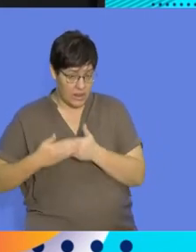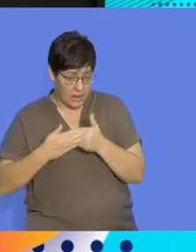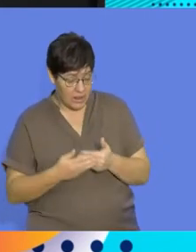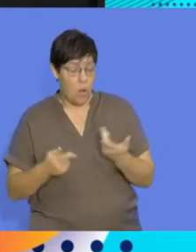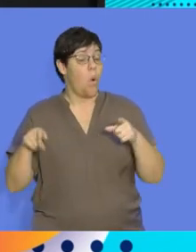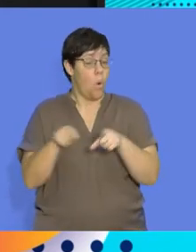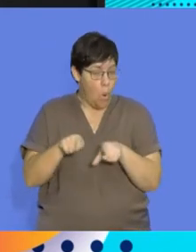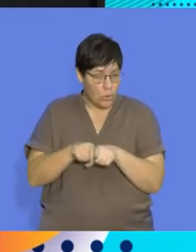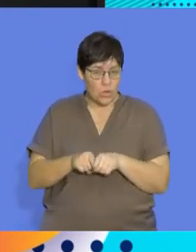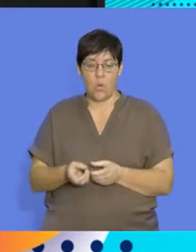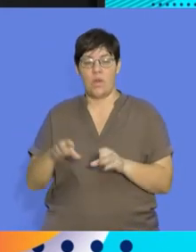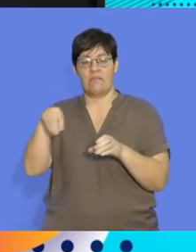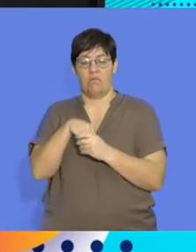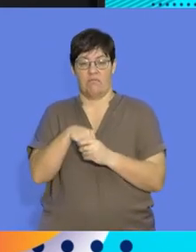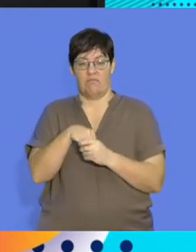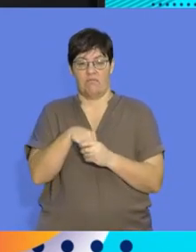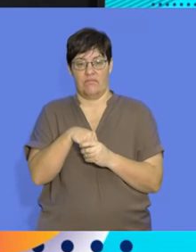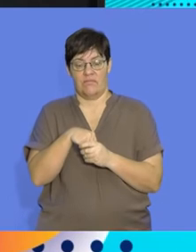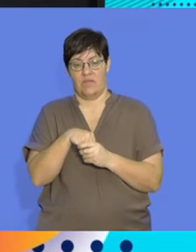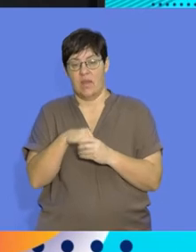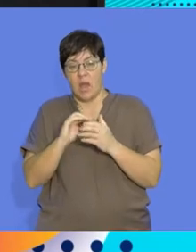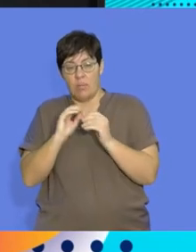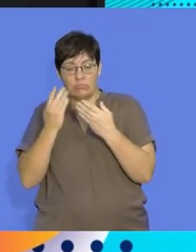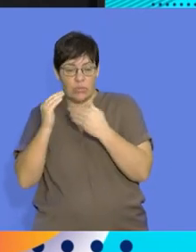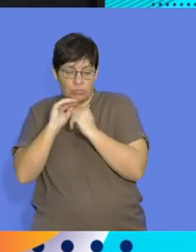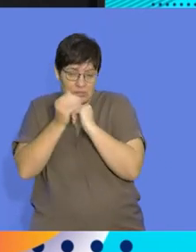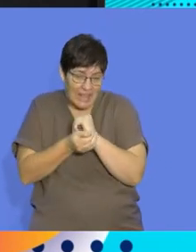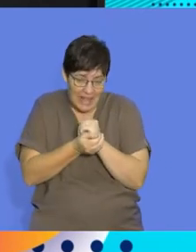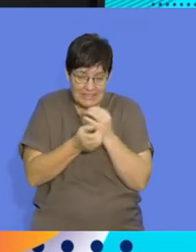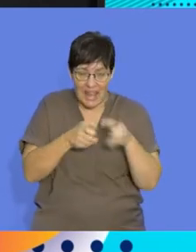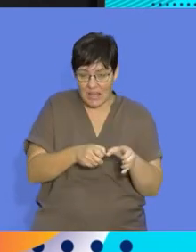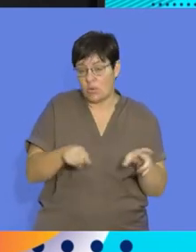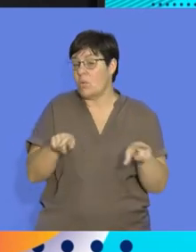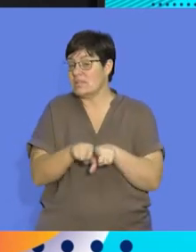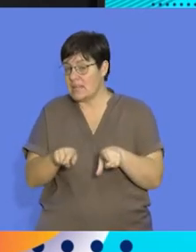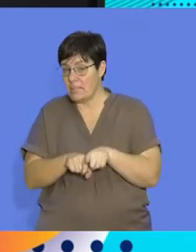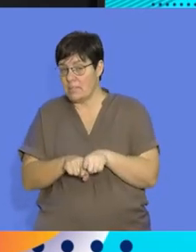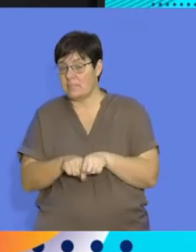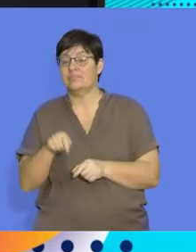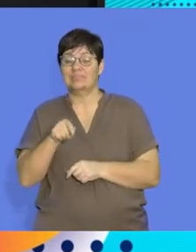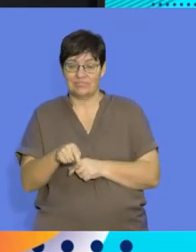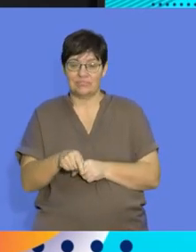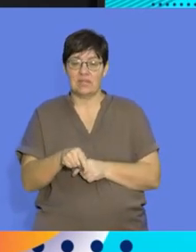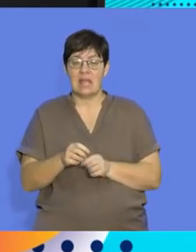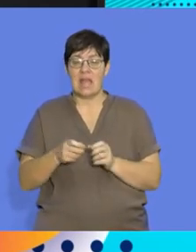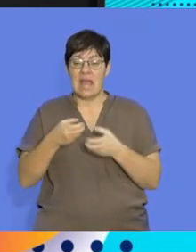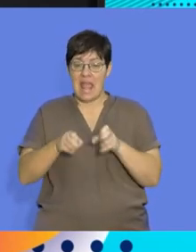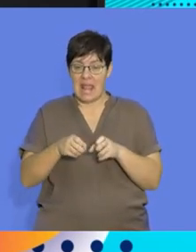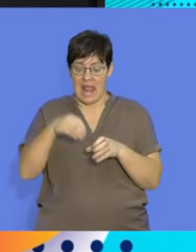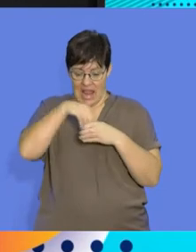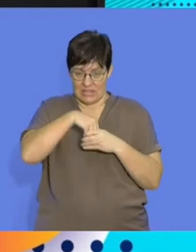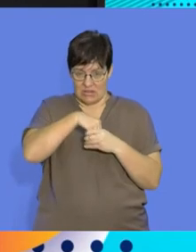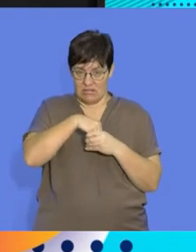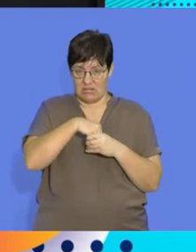does this refer to the protection of the eggs or even a time in which the egg develops internally